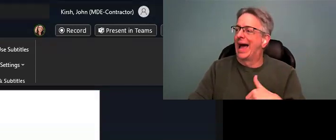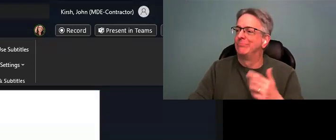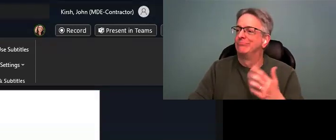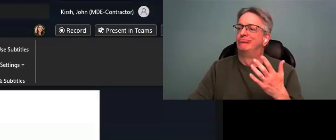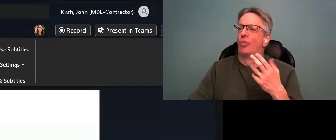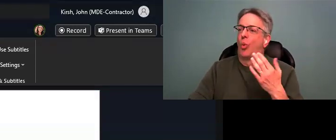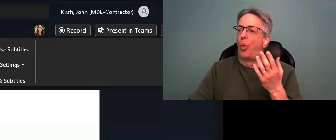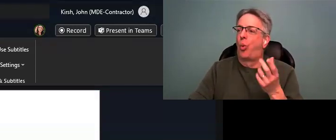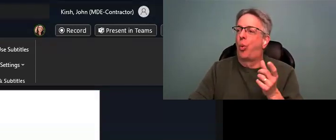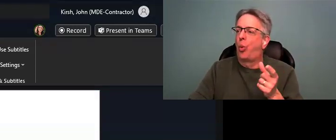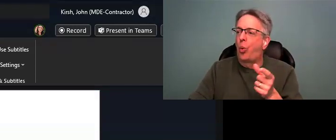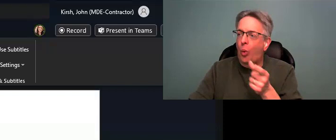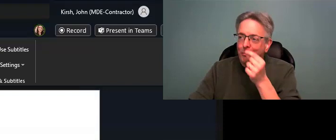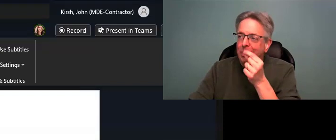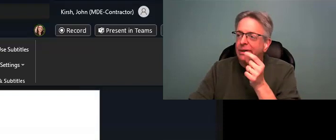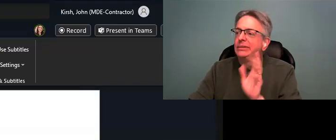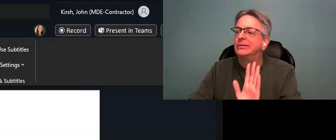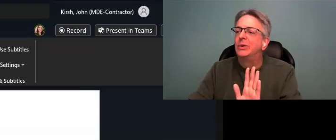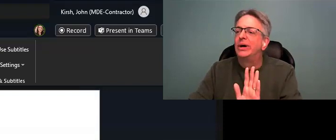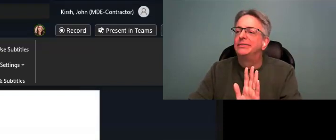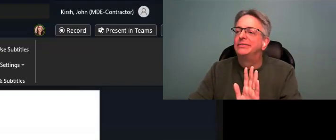Oh, time flies.